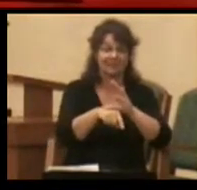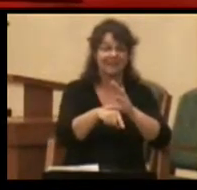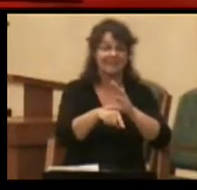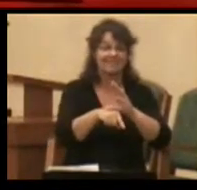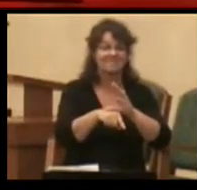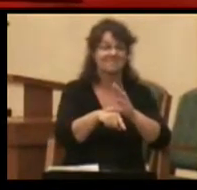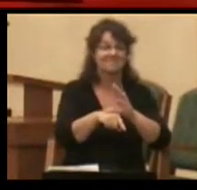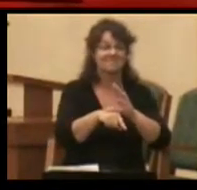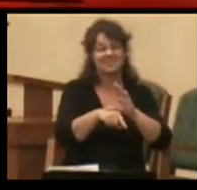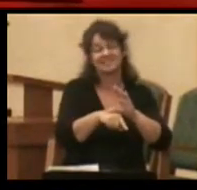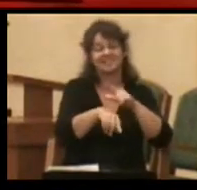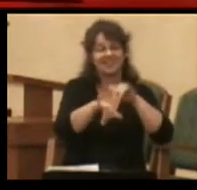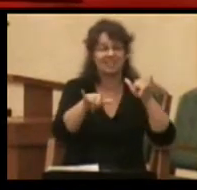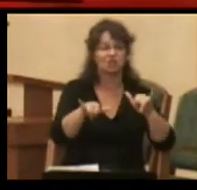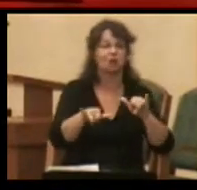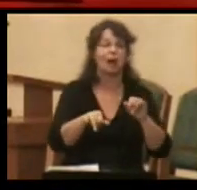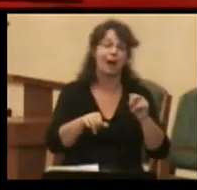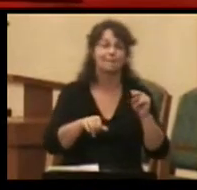up north.